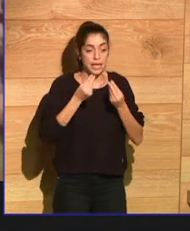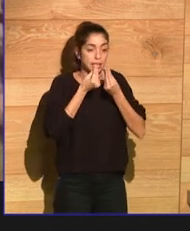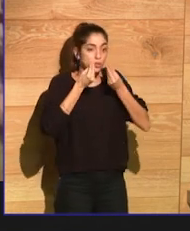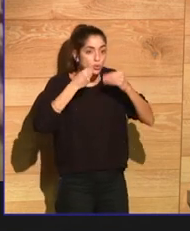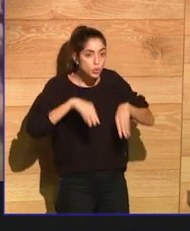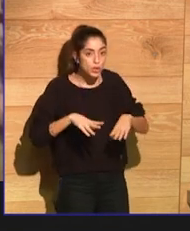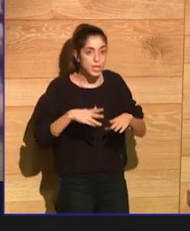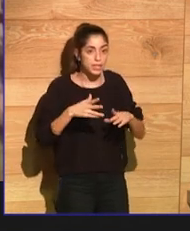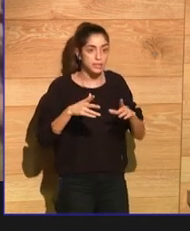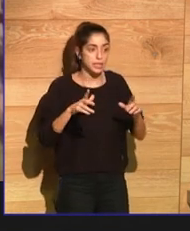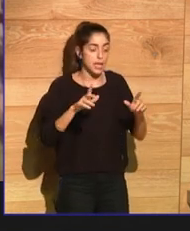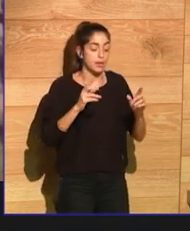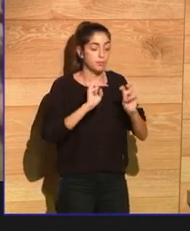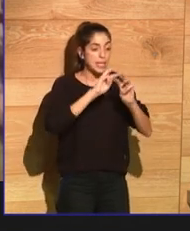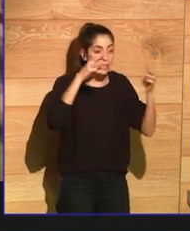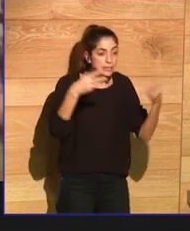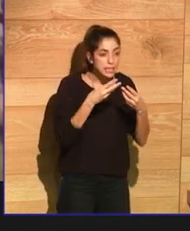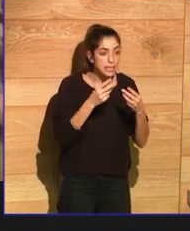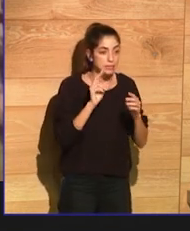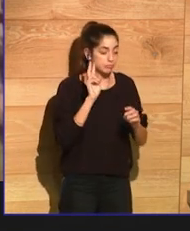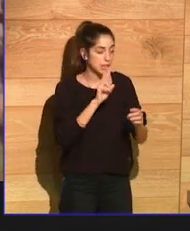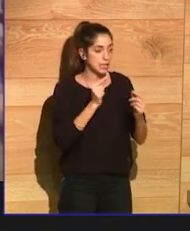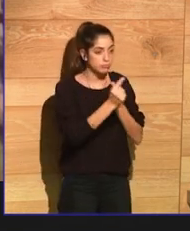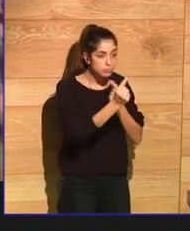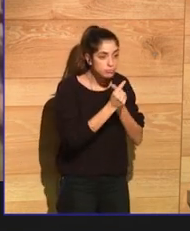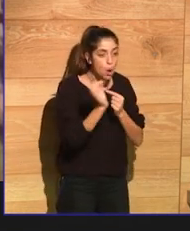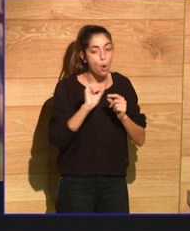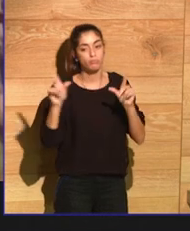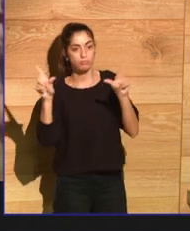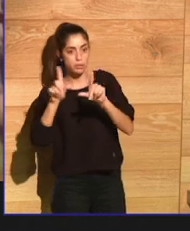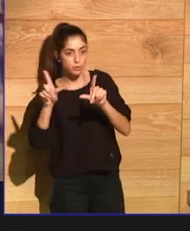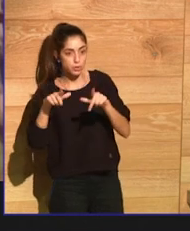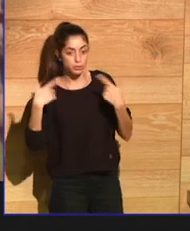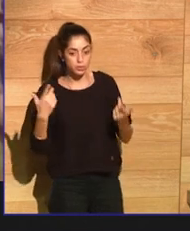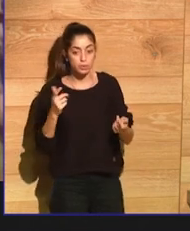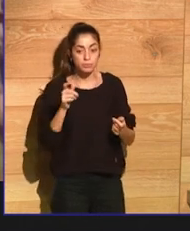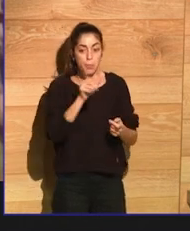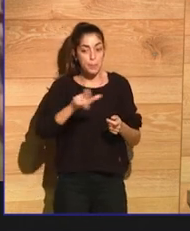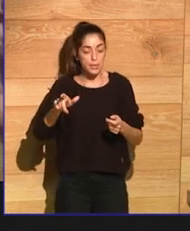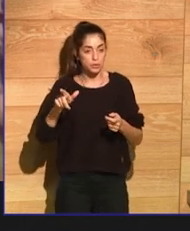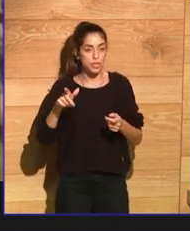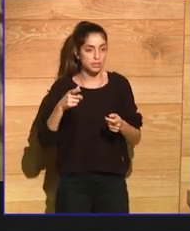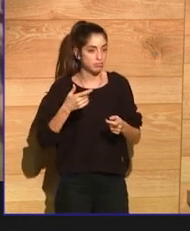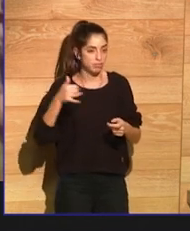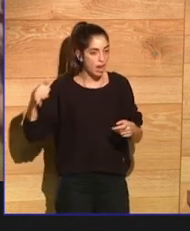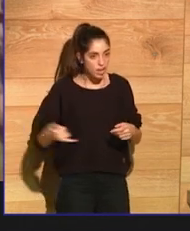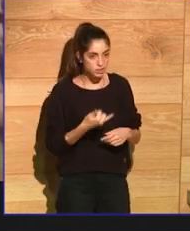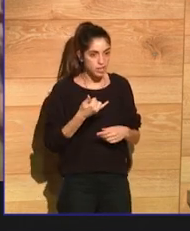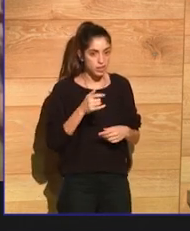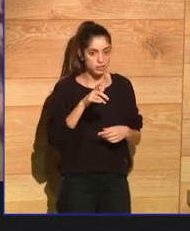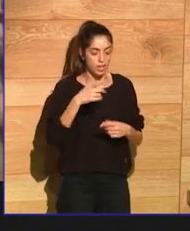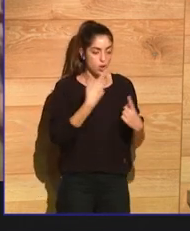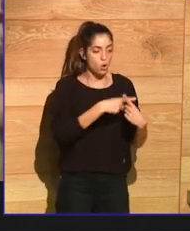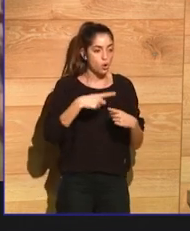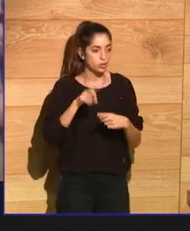a lot of those people must be really sick of what they've been seeing. They're seeing these mass marketed stories that